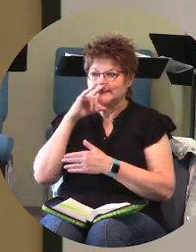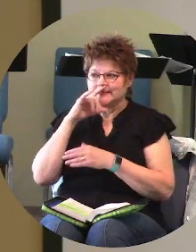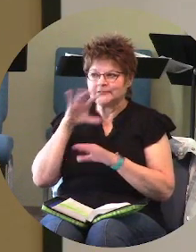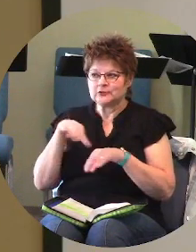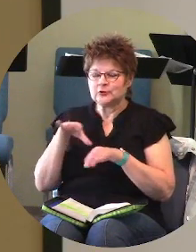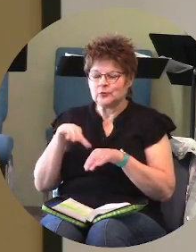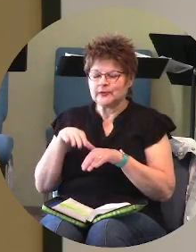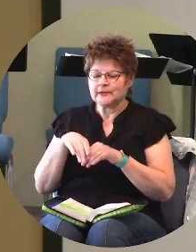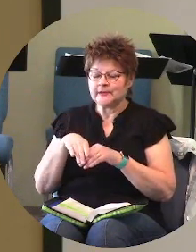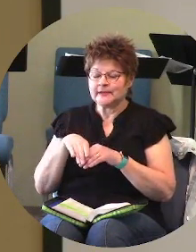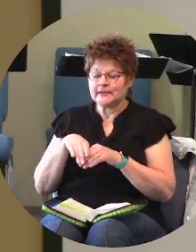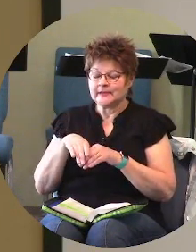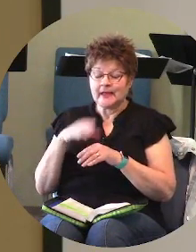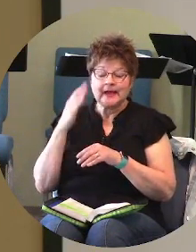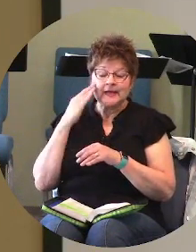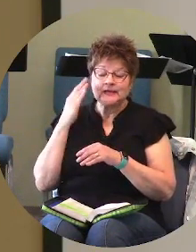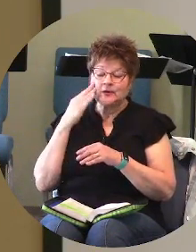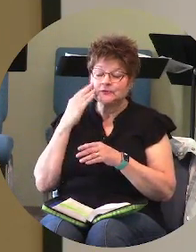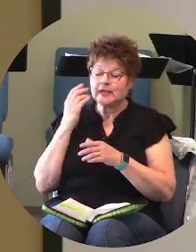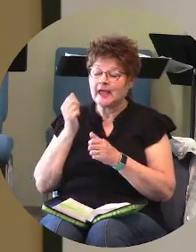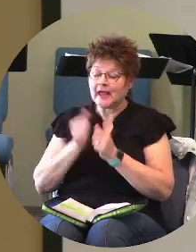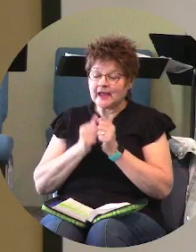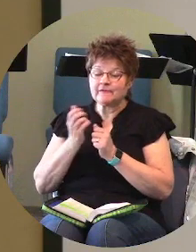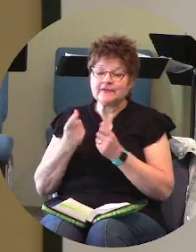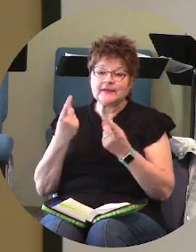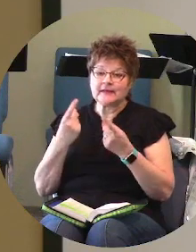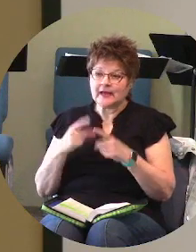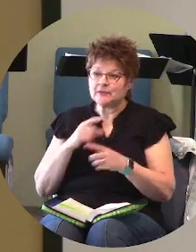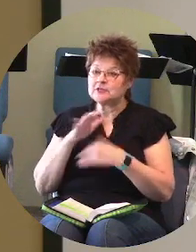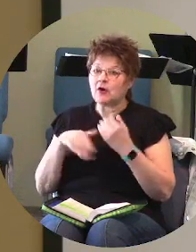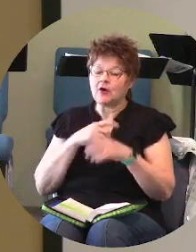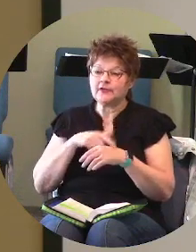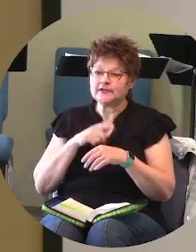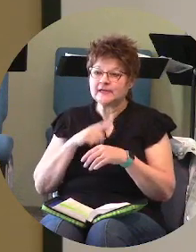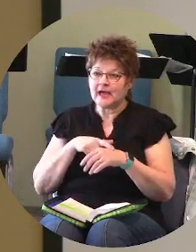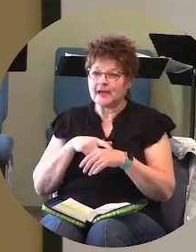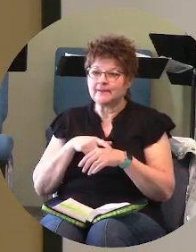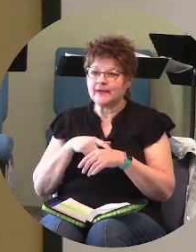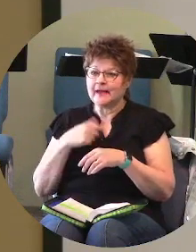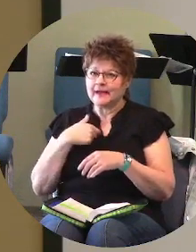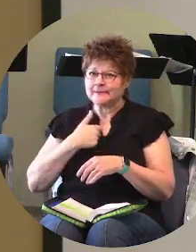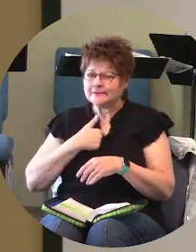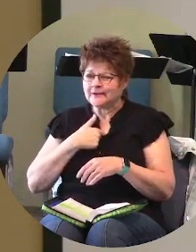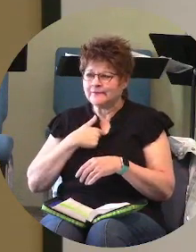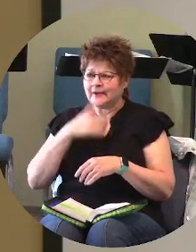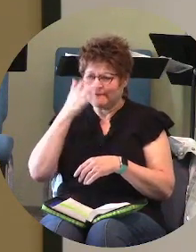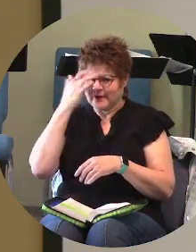he knows all this that happens all the time i don't know how he does that i forget where i put my keys